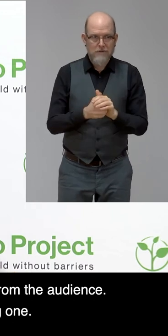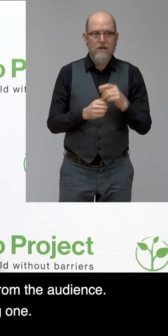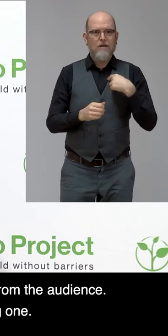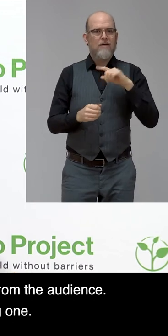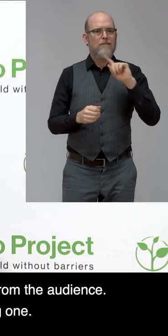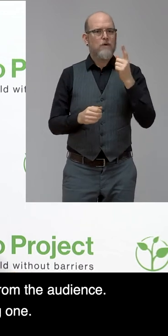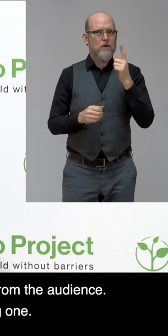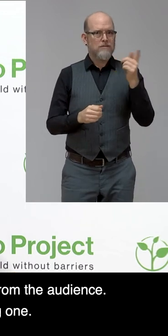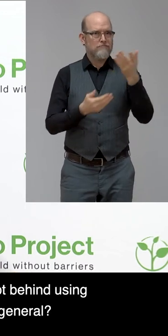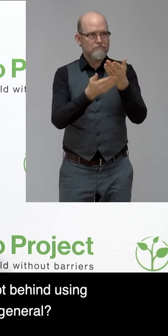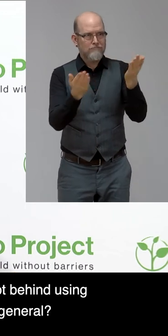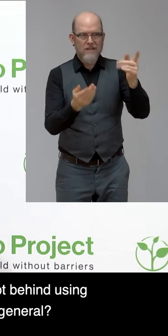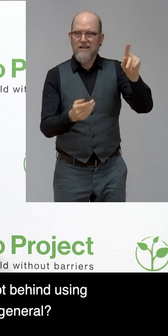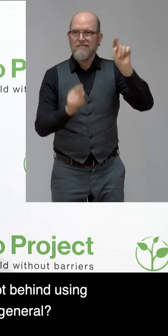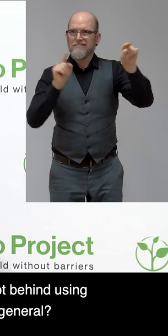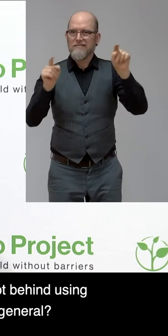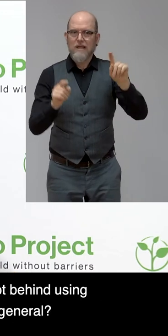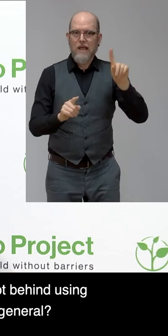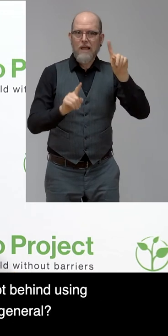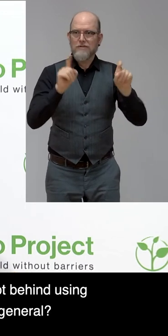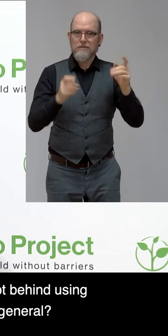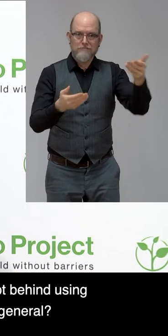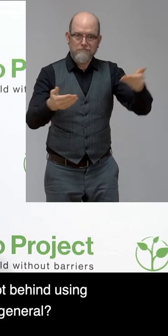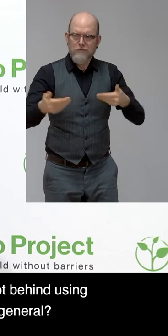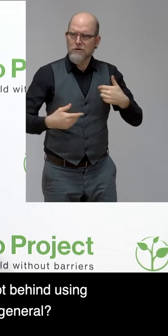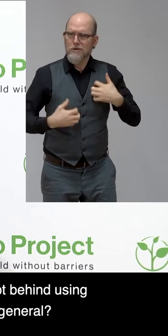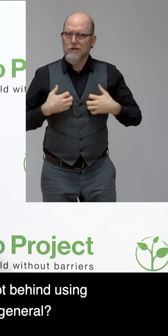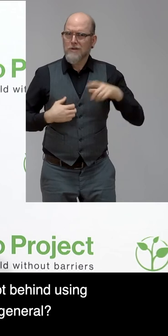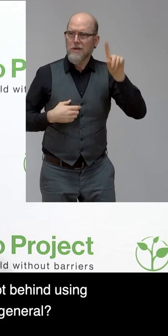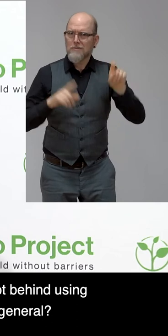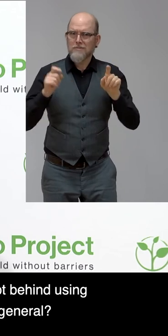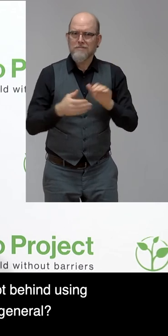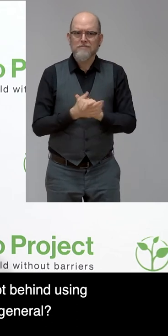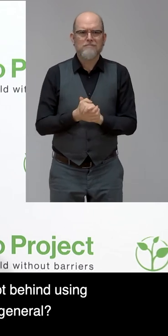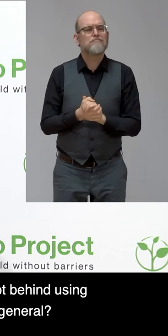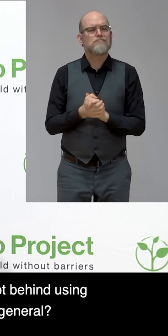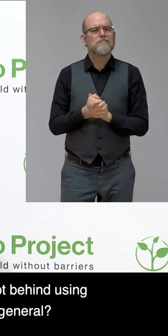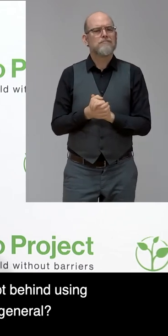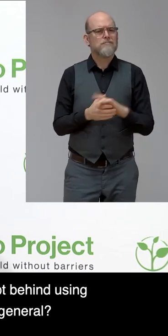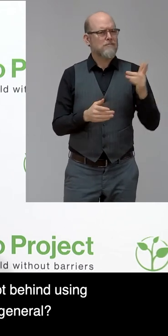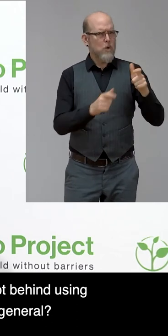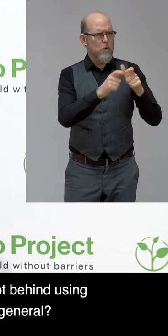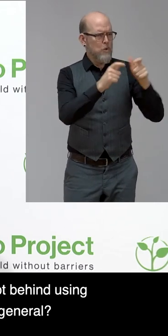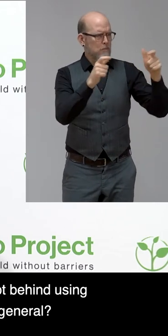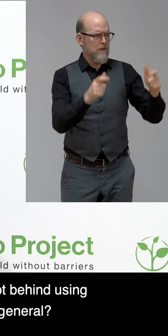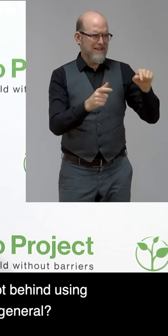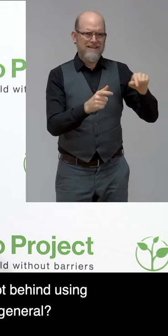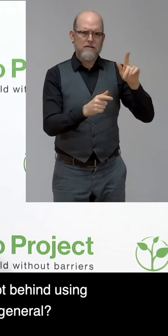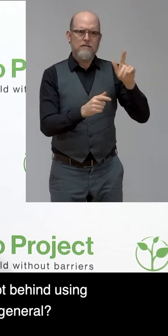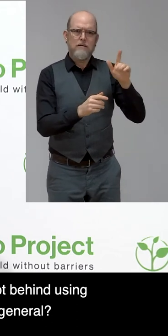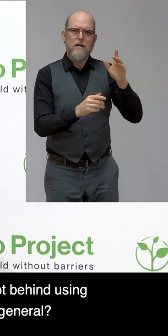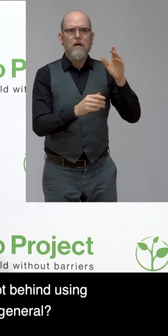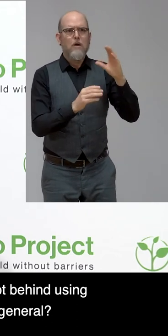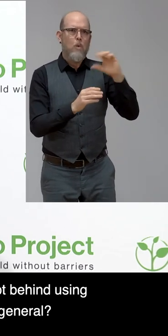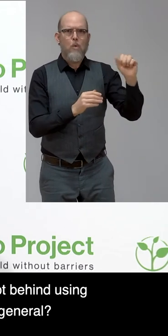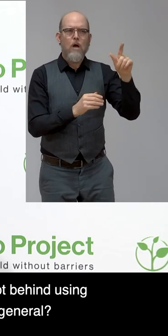question. think it's an interesting one. How do you define culture, corporate culture? Is there a concept behind using culture